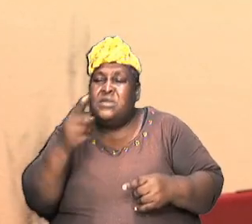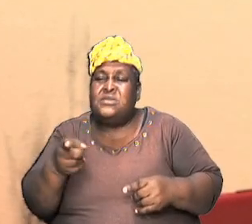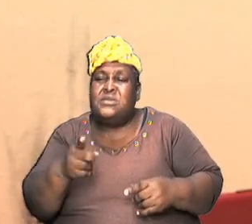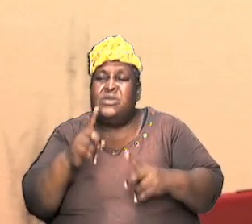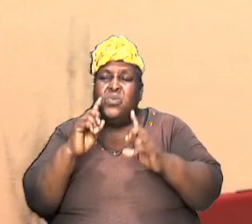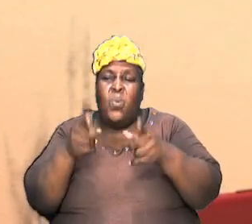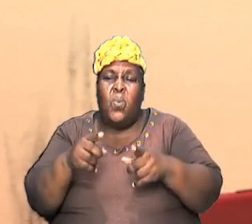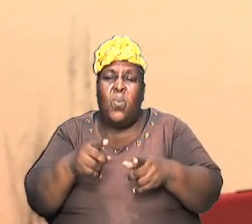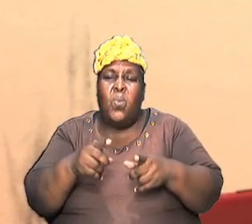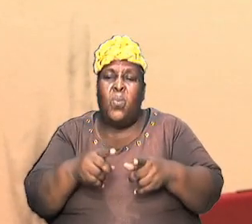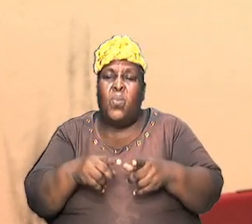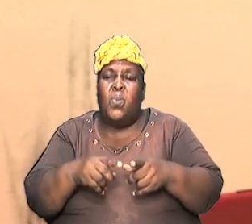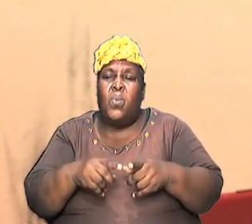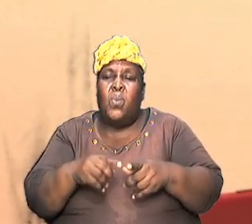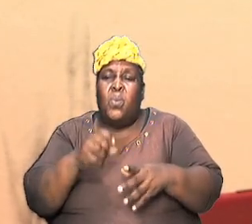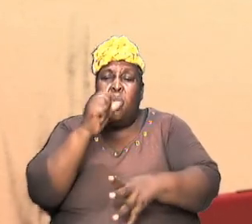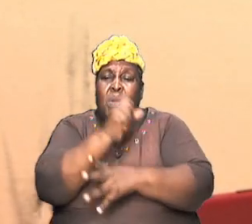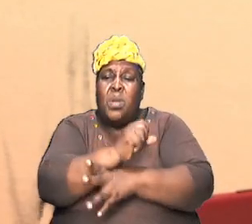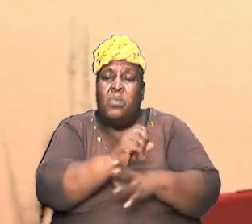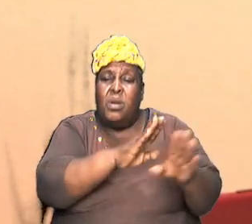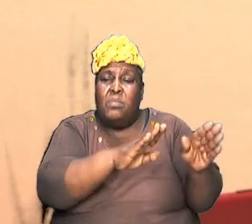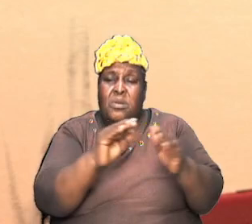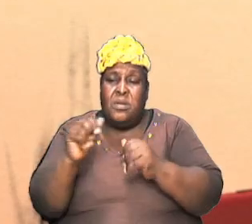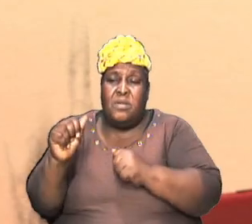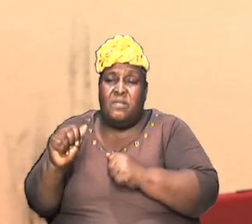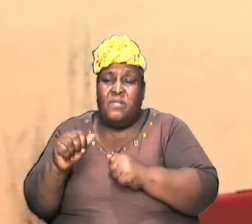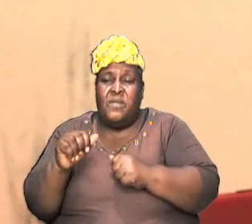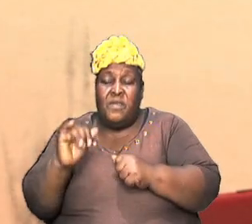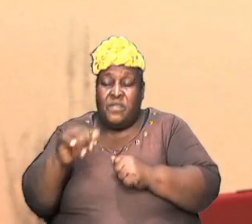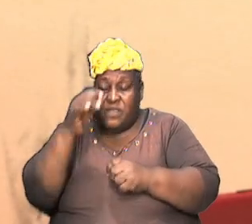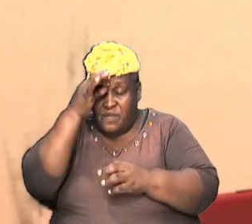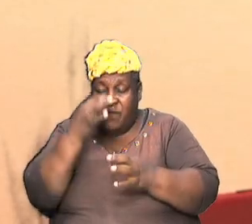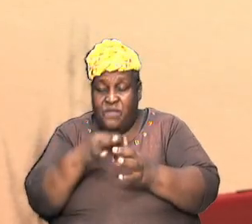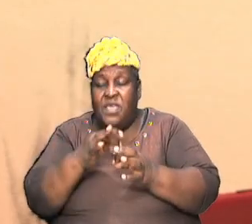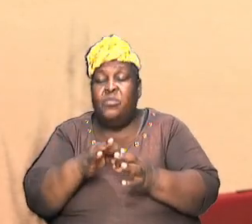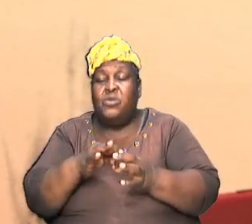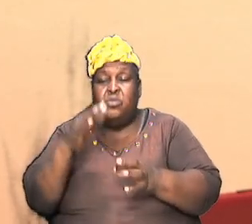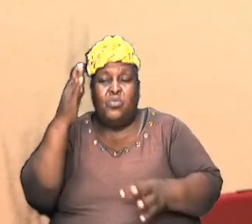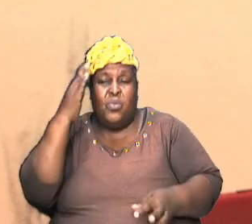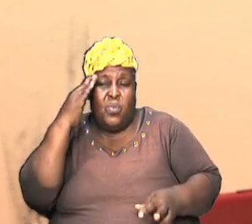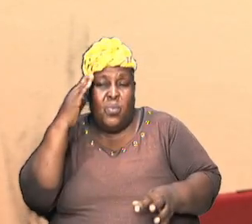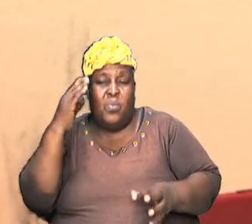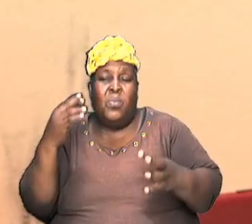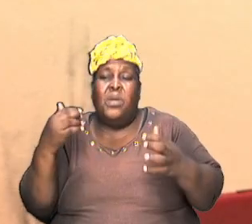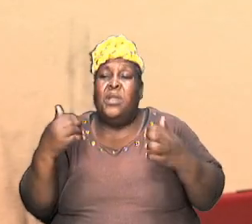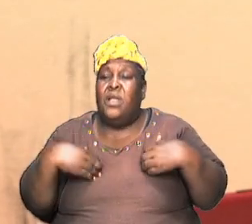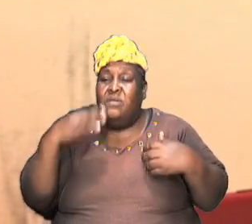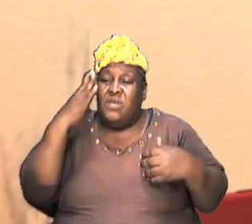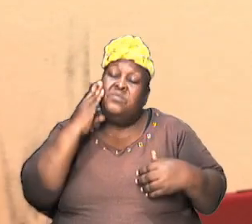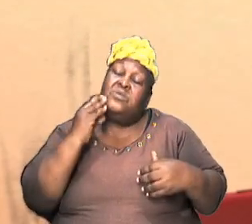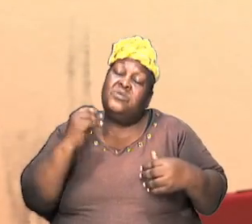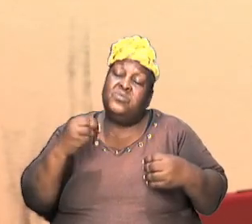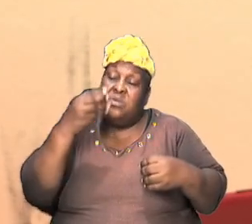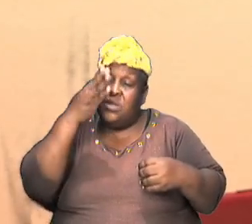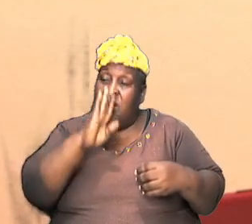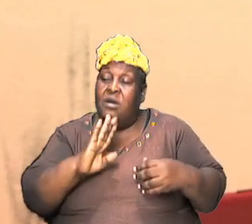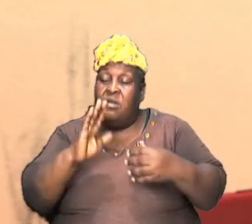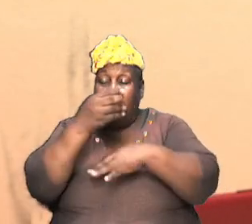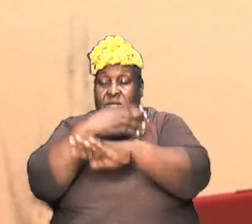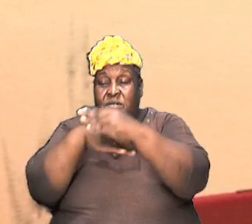that's faith but it's not that he didn't know and have an experience with the God of heaven he did